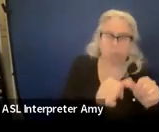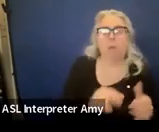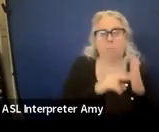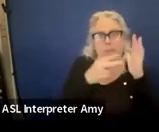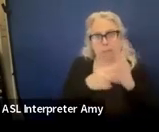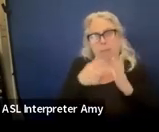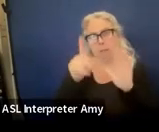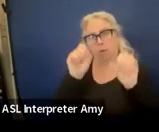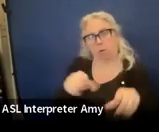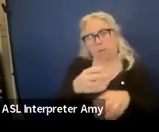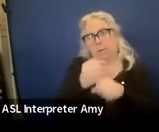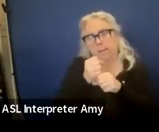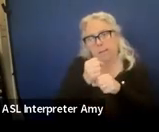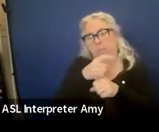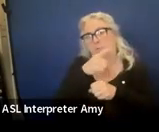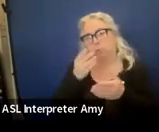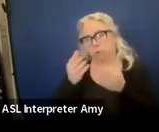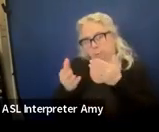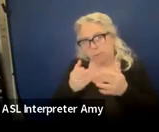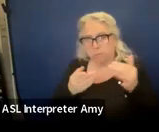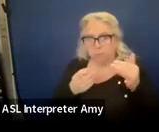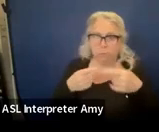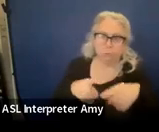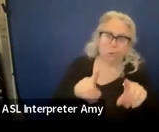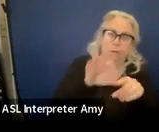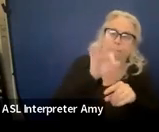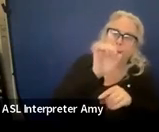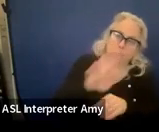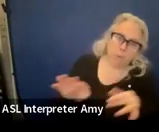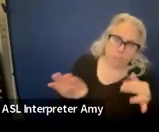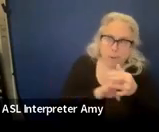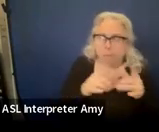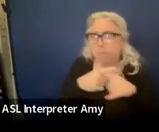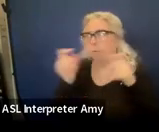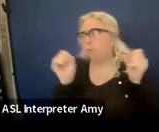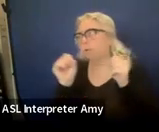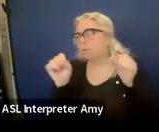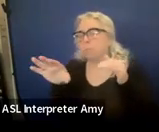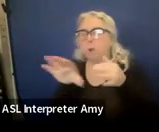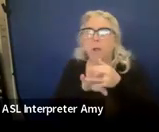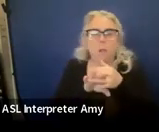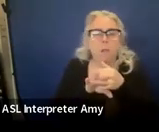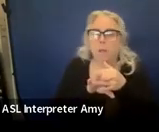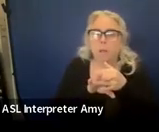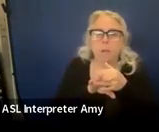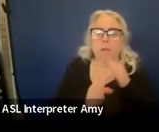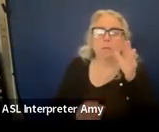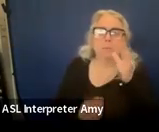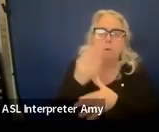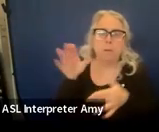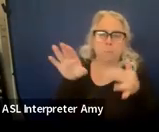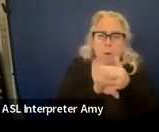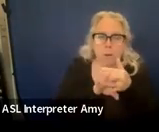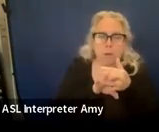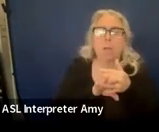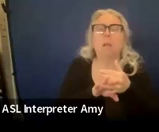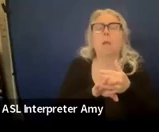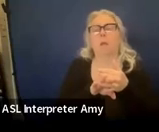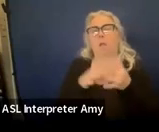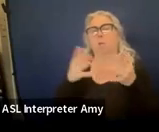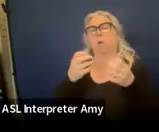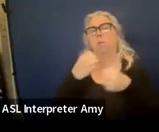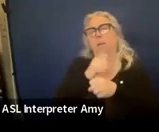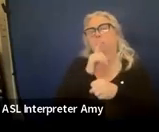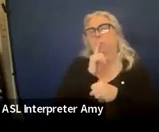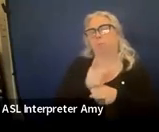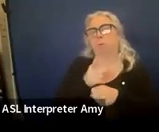could get services during February break or during winter break, spring break, however that works. So you just want to